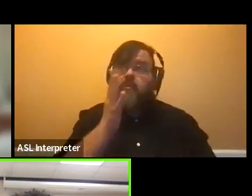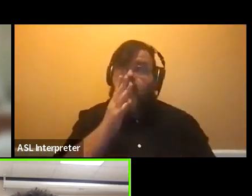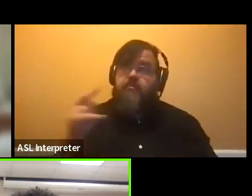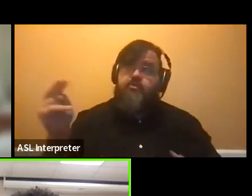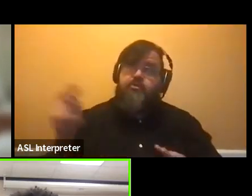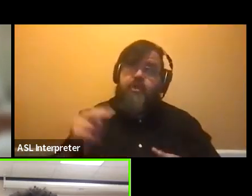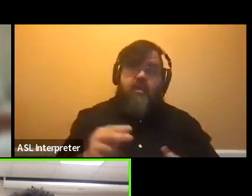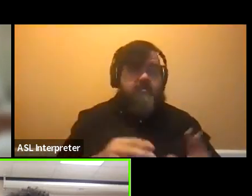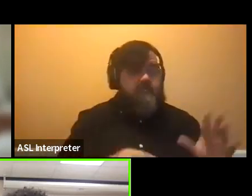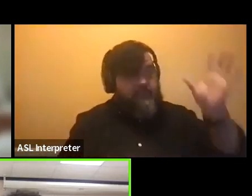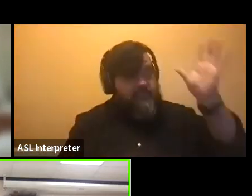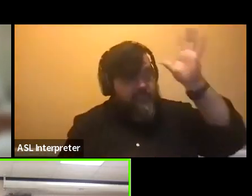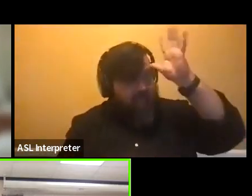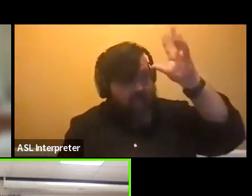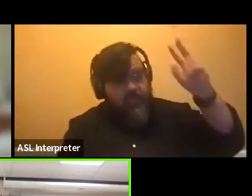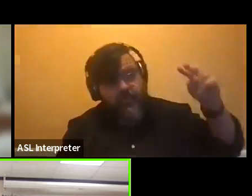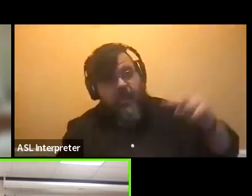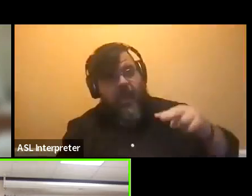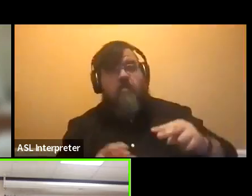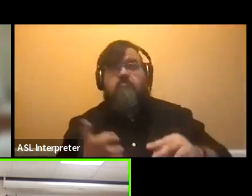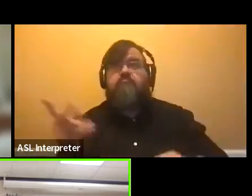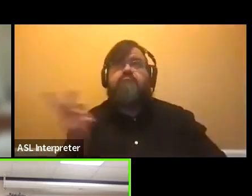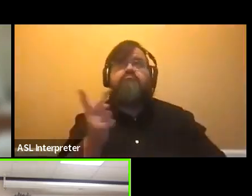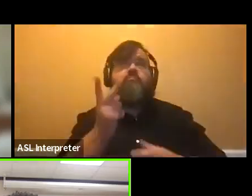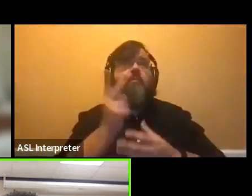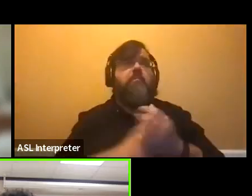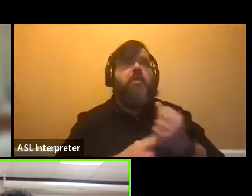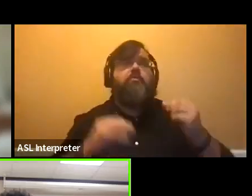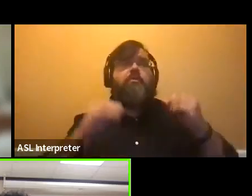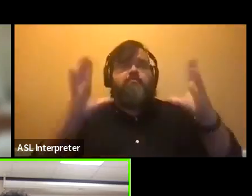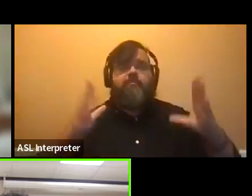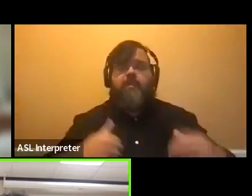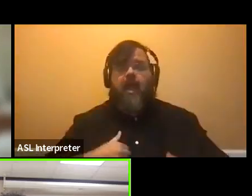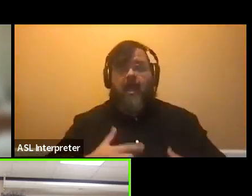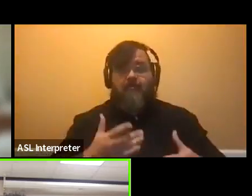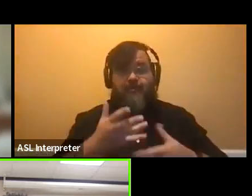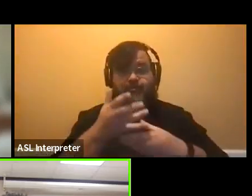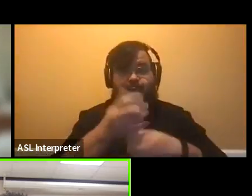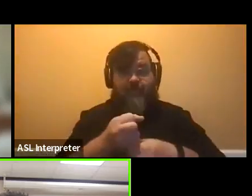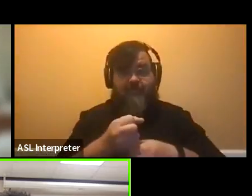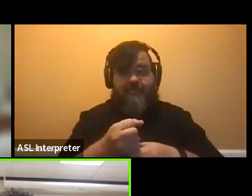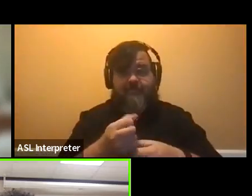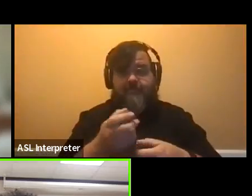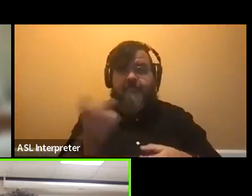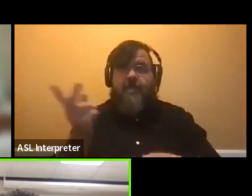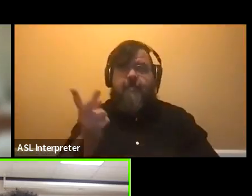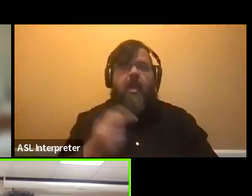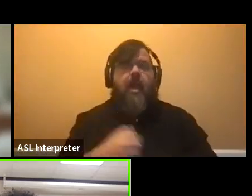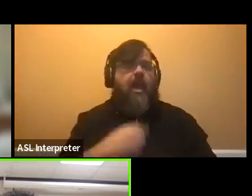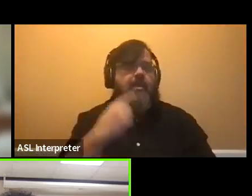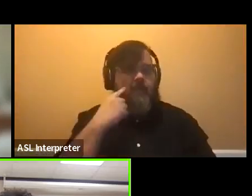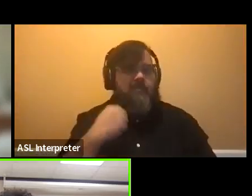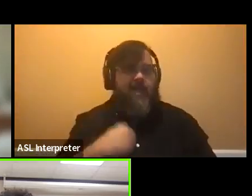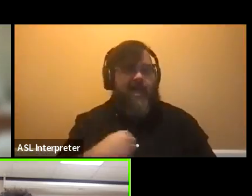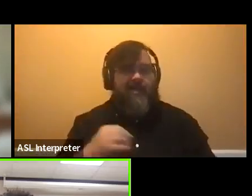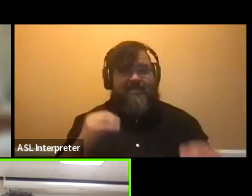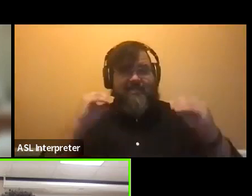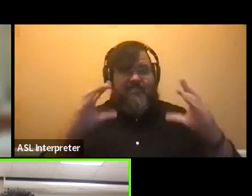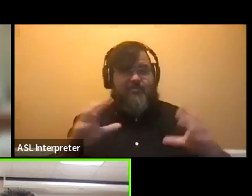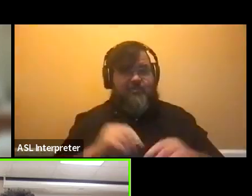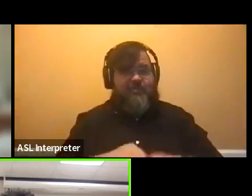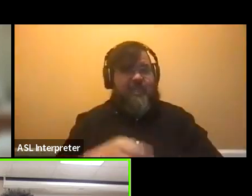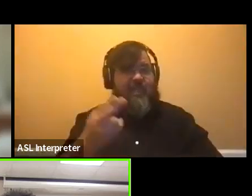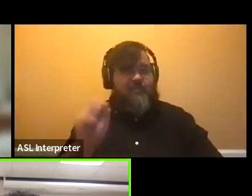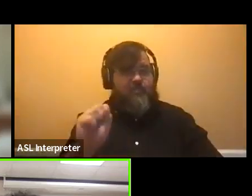had my dad look at it. they're both educators. I trust that their judgment, I believe I also had a few of my professors, not my professors, my teachers